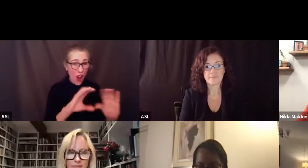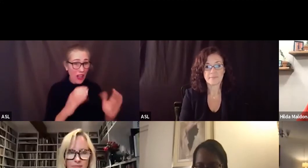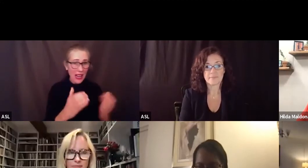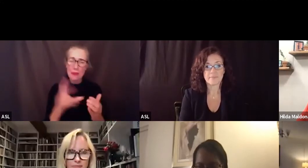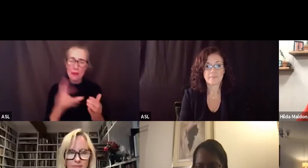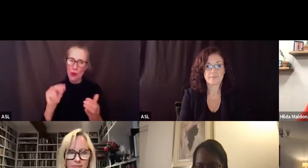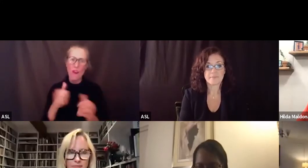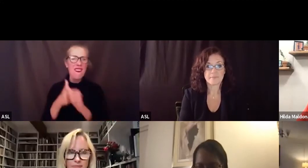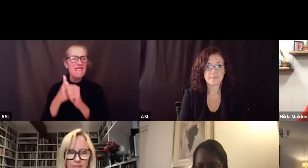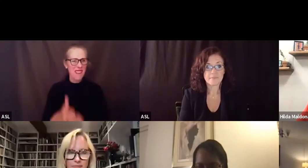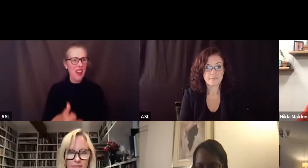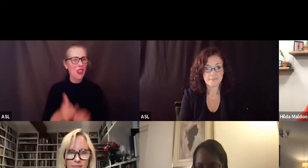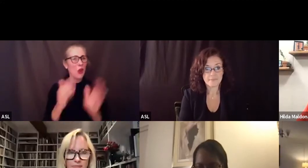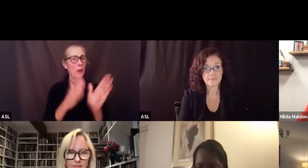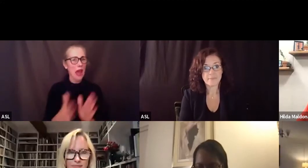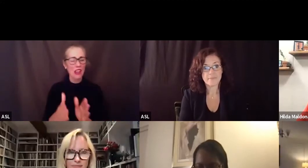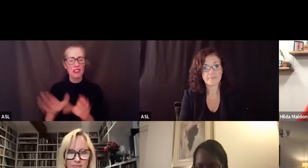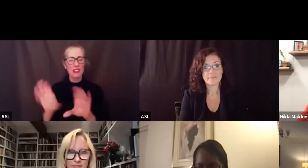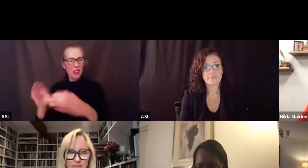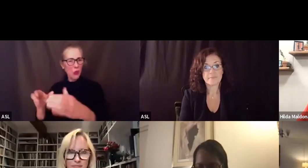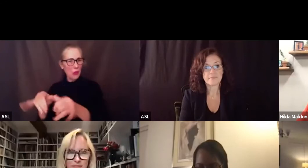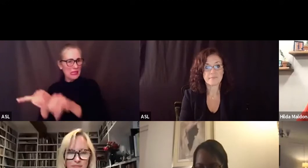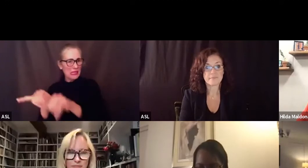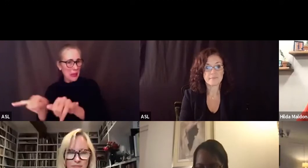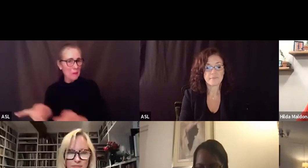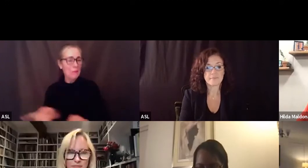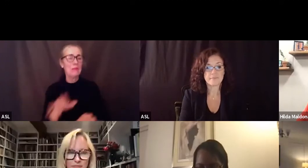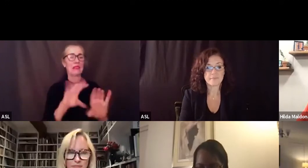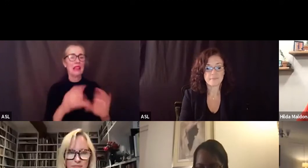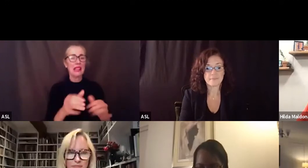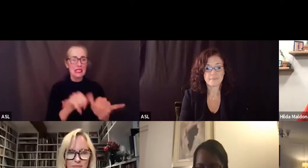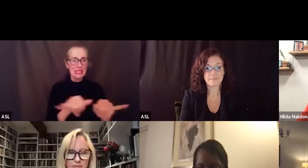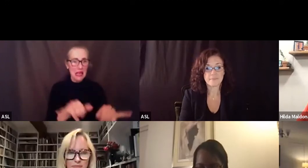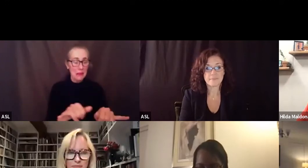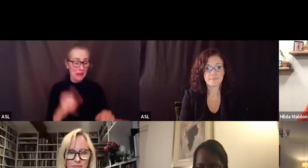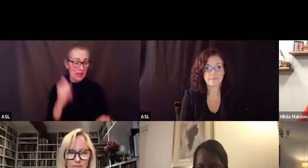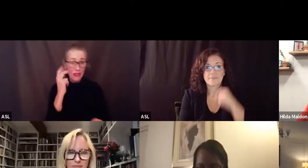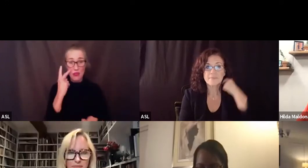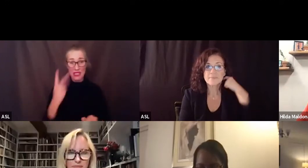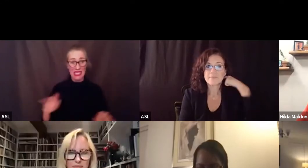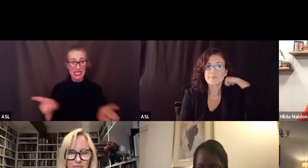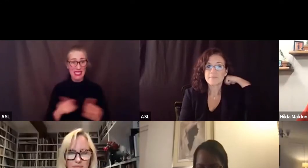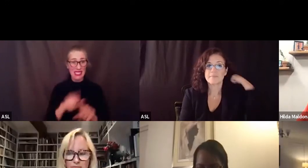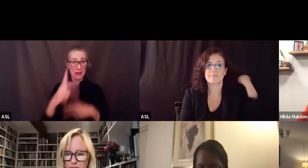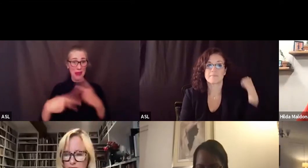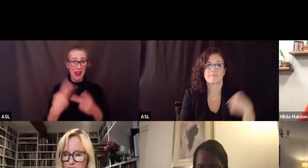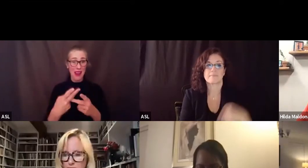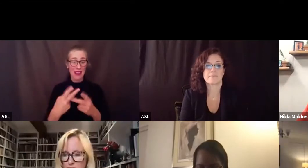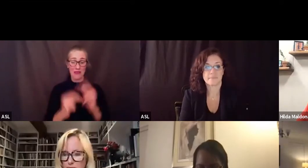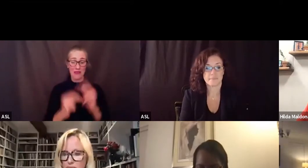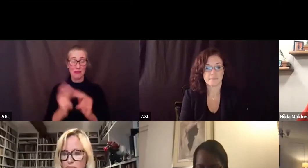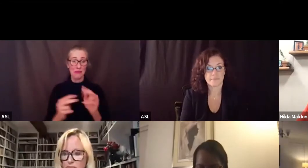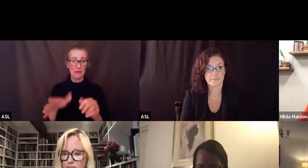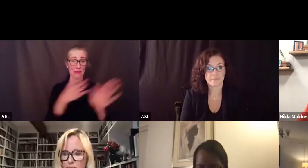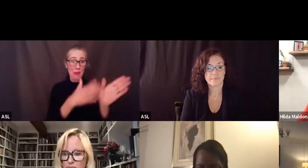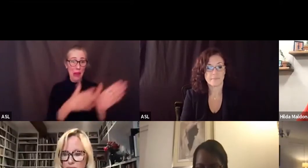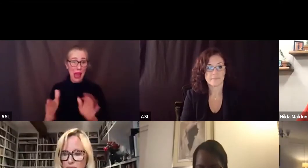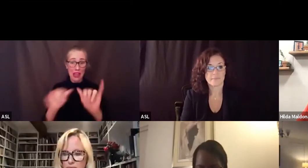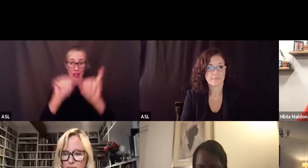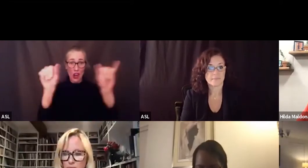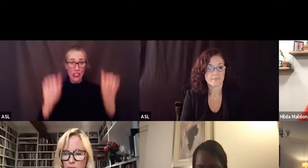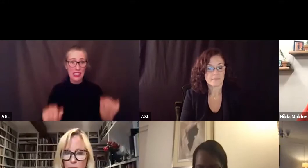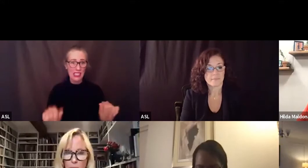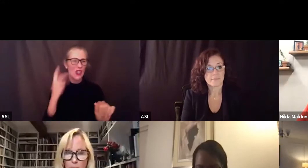you know and when when you see rooms that have the same basic architecture you know you start to see the same kinds of